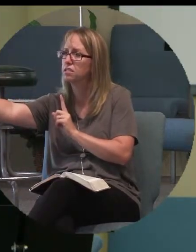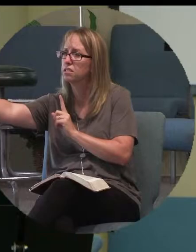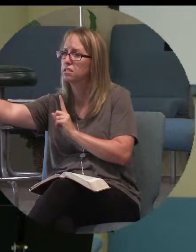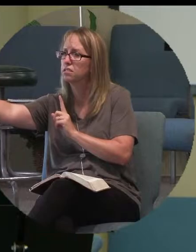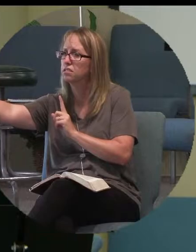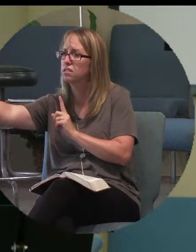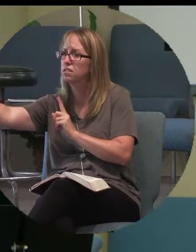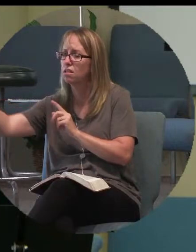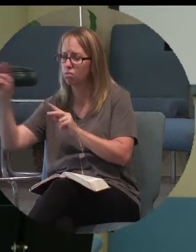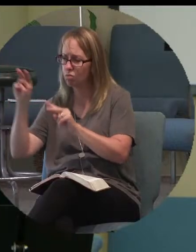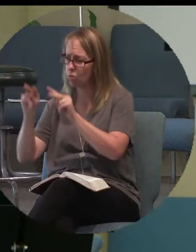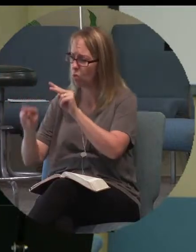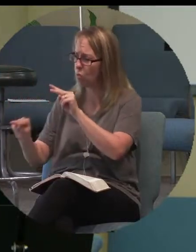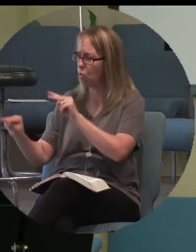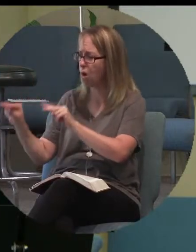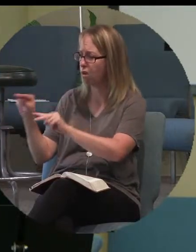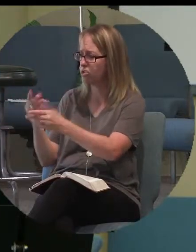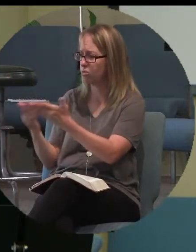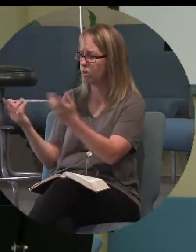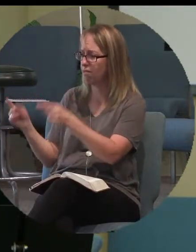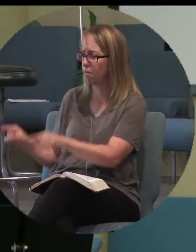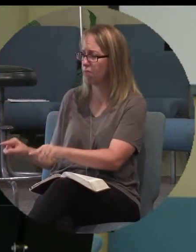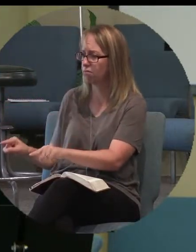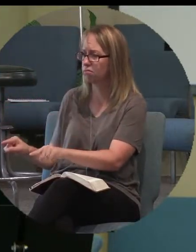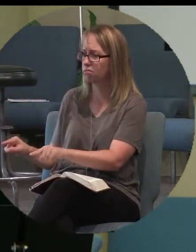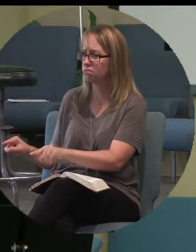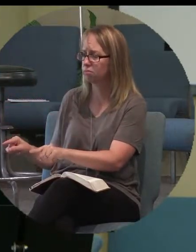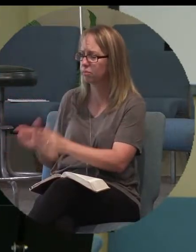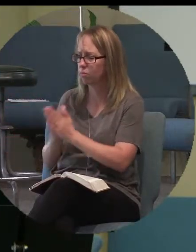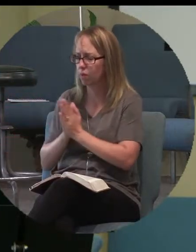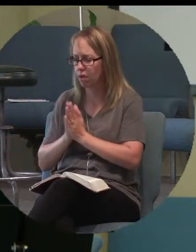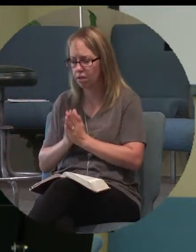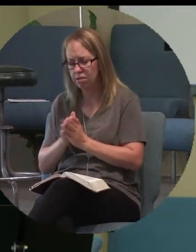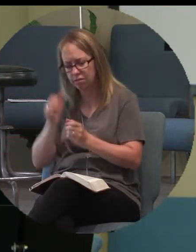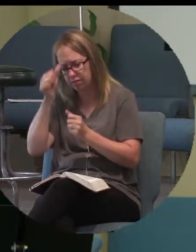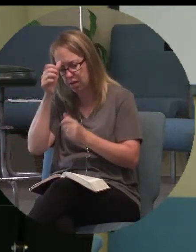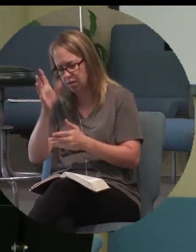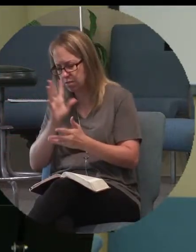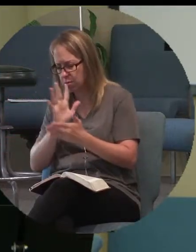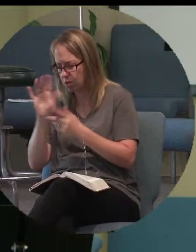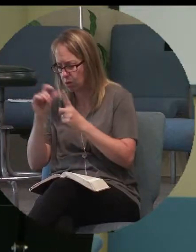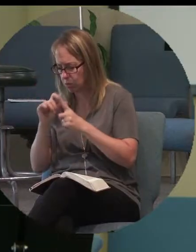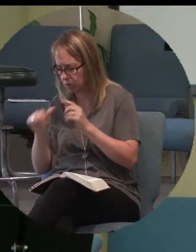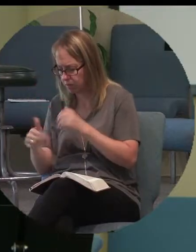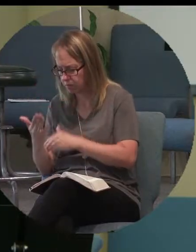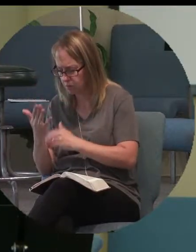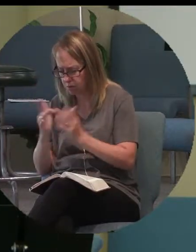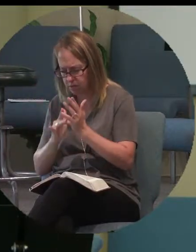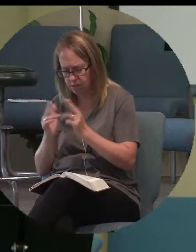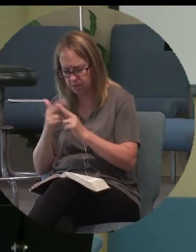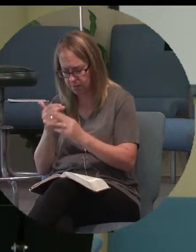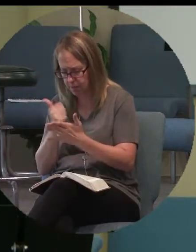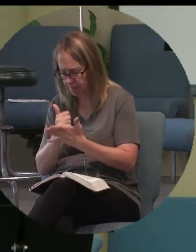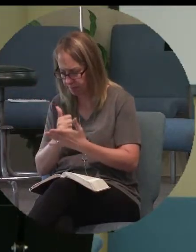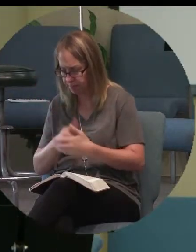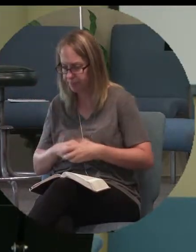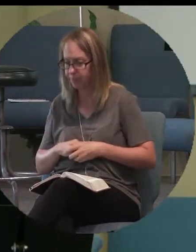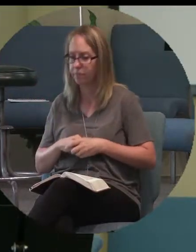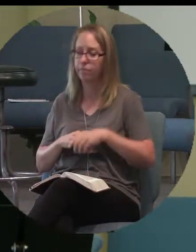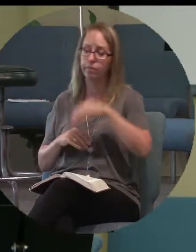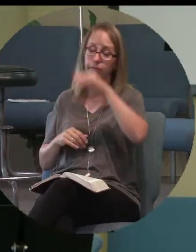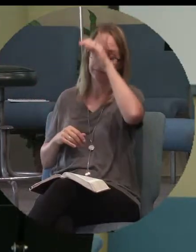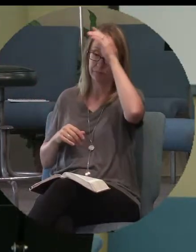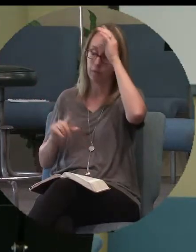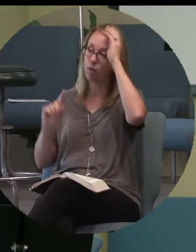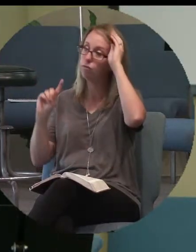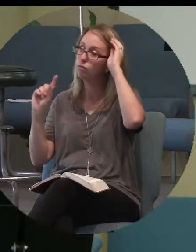these things. Father, may you speak through your word this morning. In Jesus' name, amen. The first thing Jesus saw,